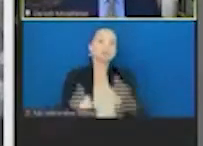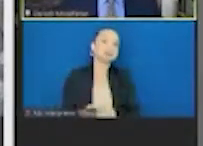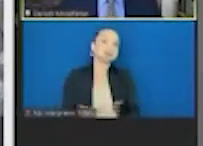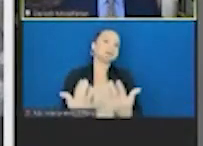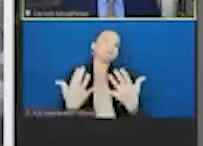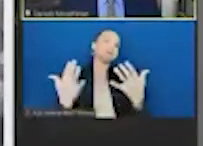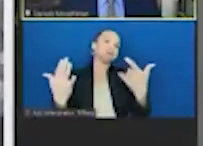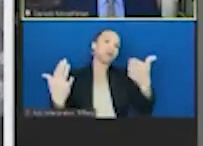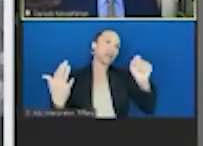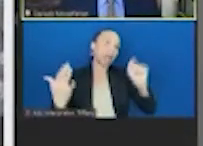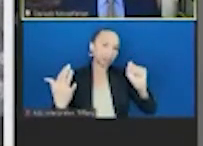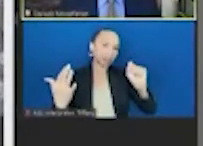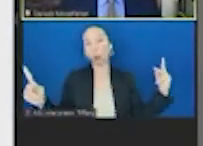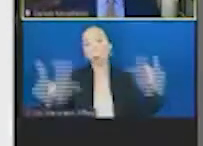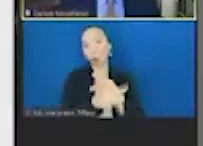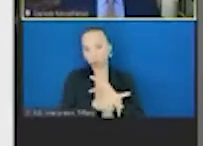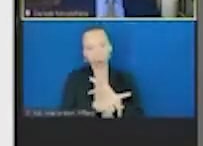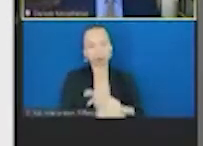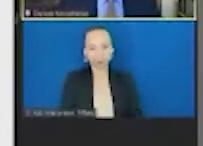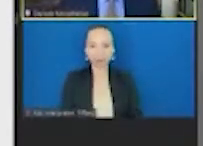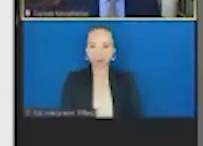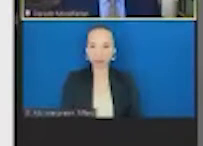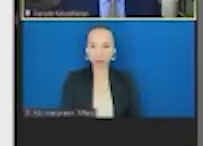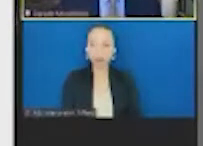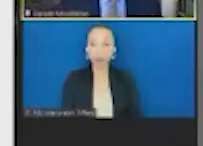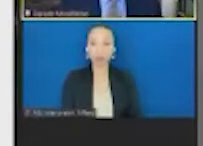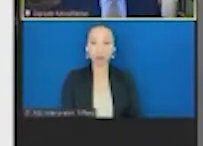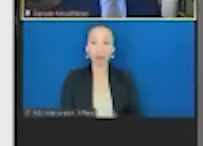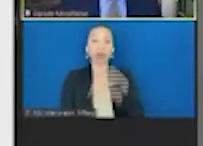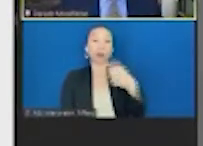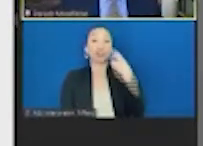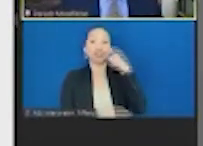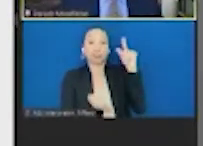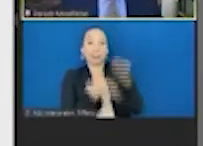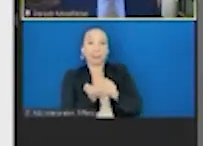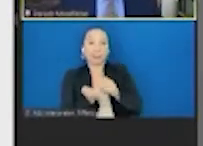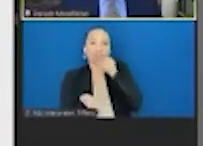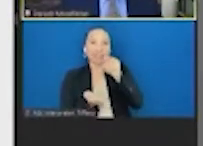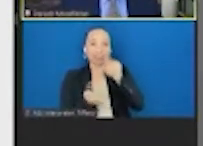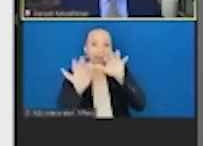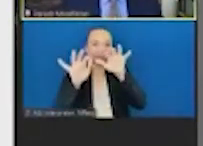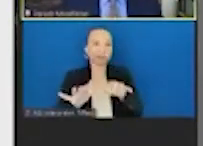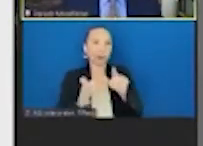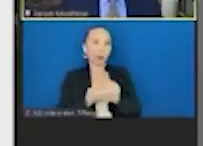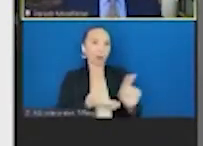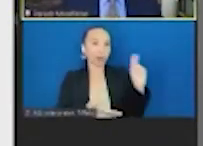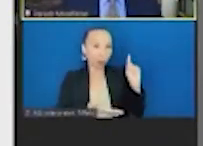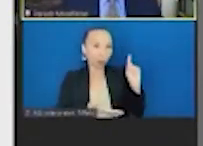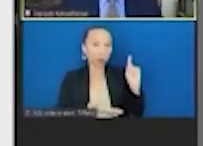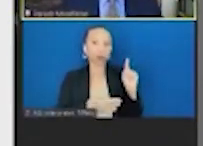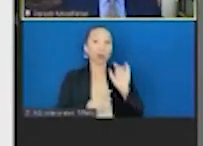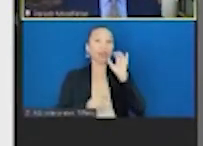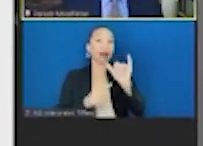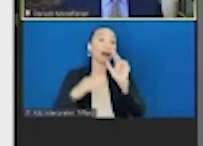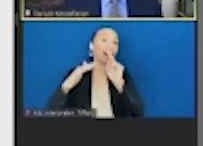the gasoline of COVID-19 on top of it. And this is a paper we published just a week ago estimating how much of